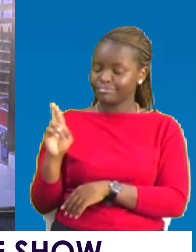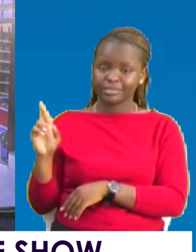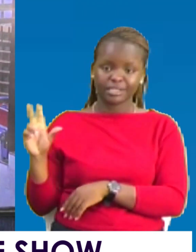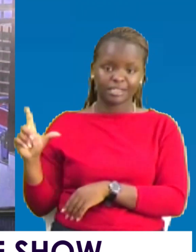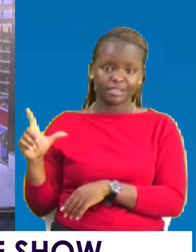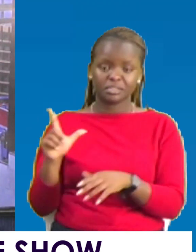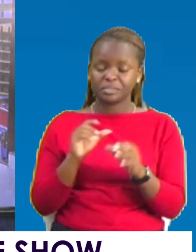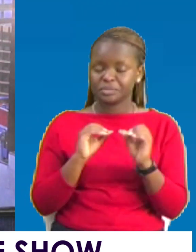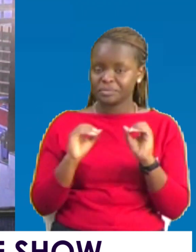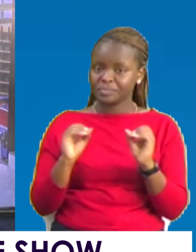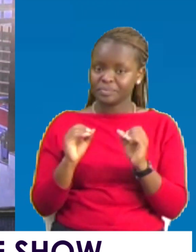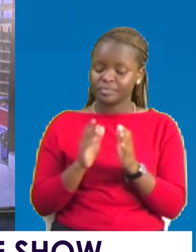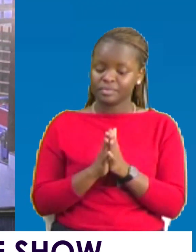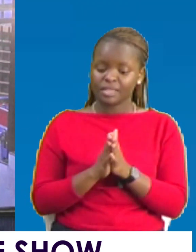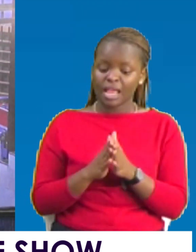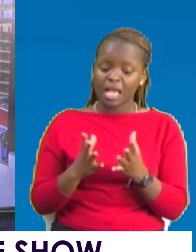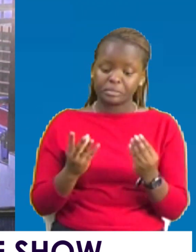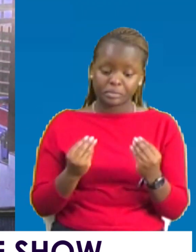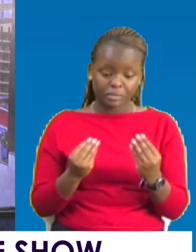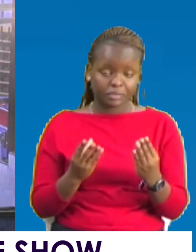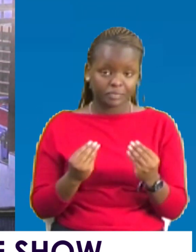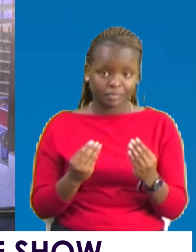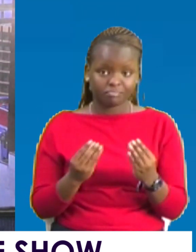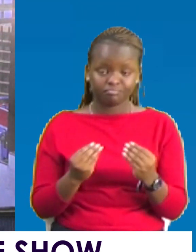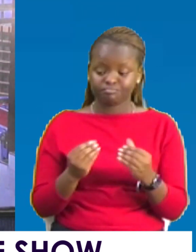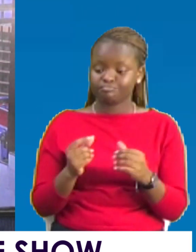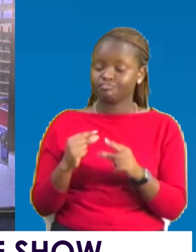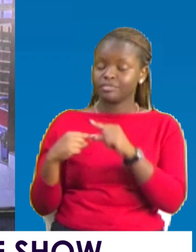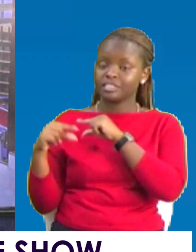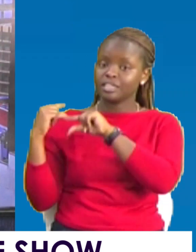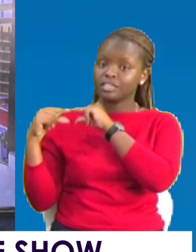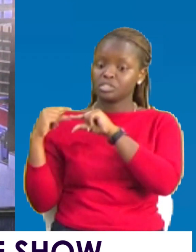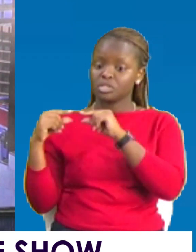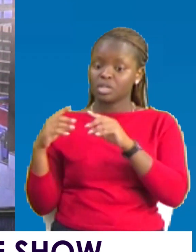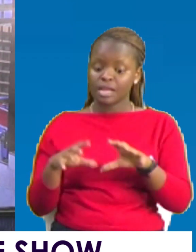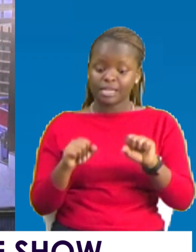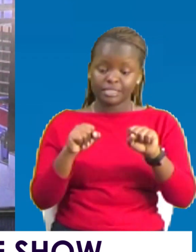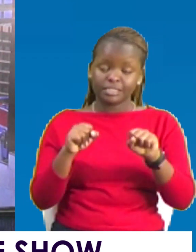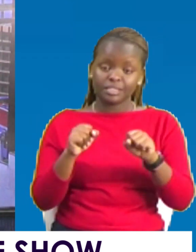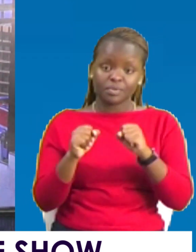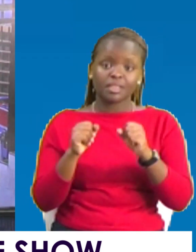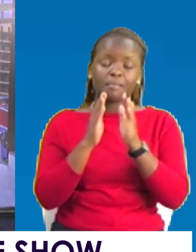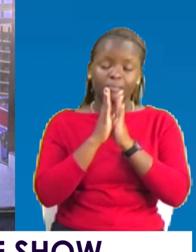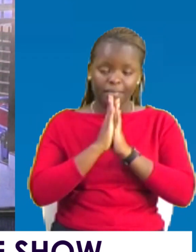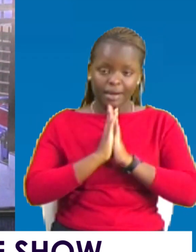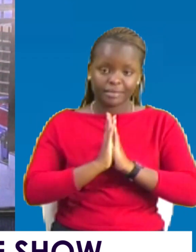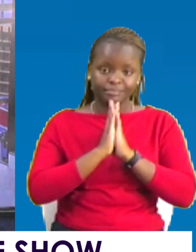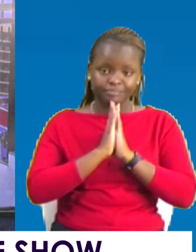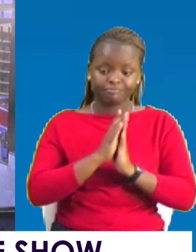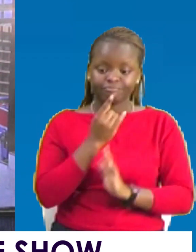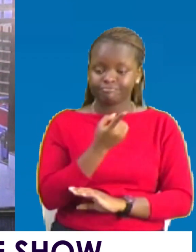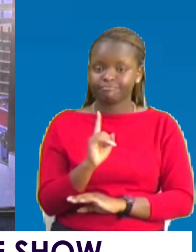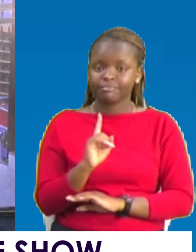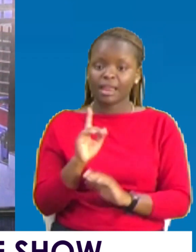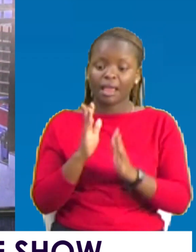This is a fragile generation. Handle them with prayer. I have not said care. I have said prayer. Handle them with